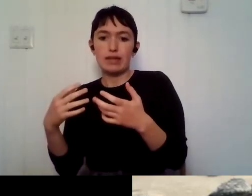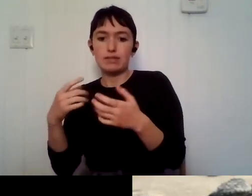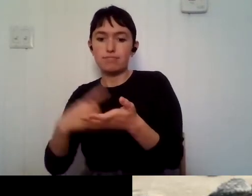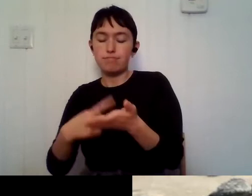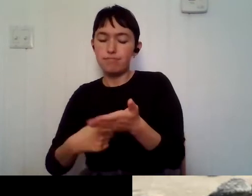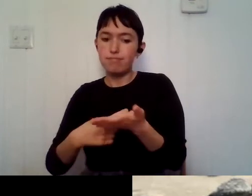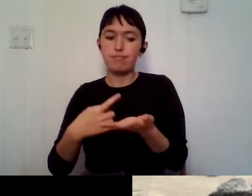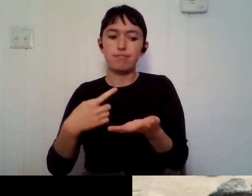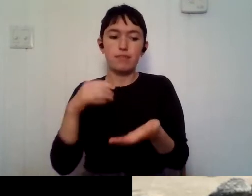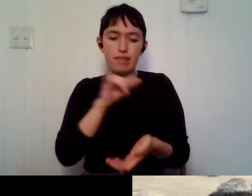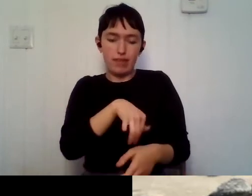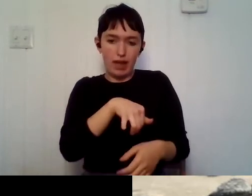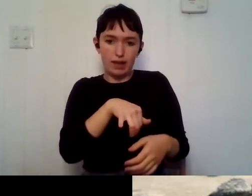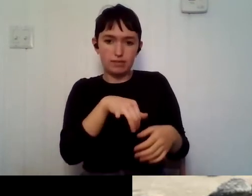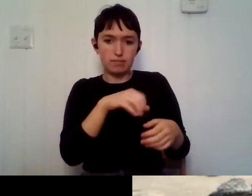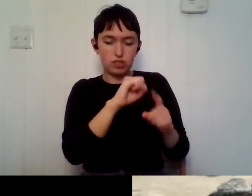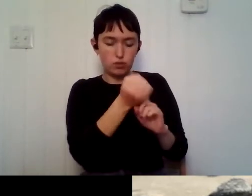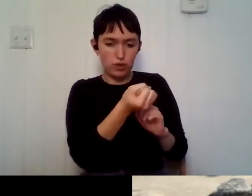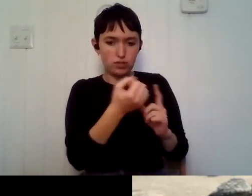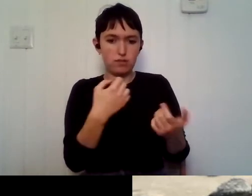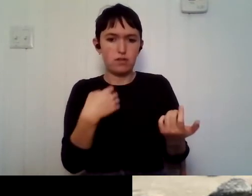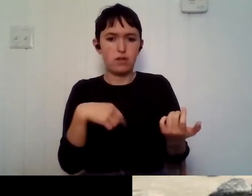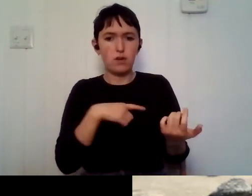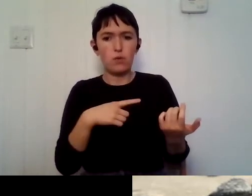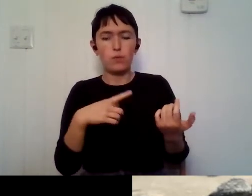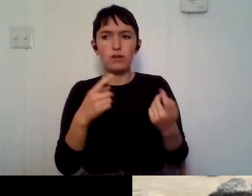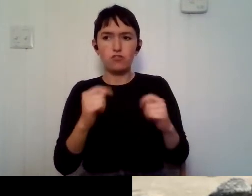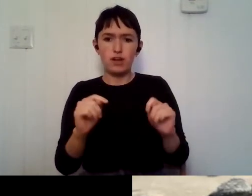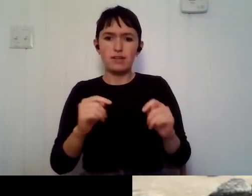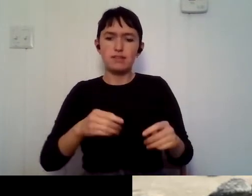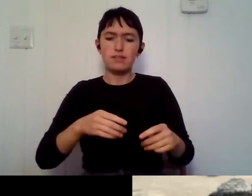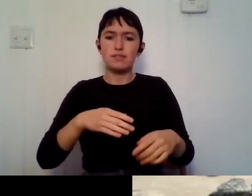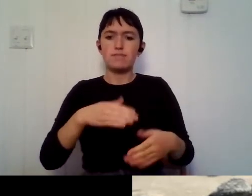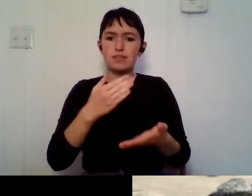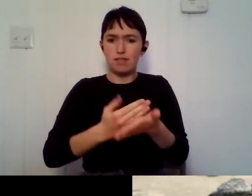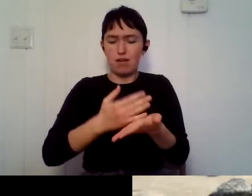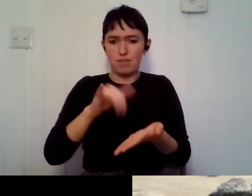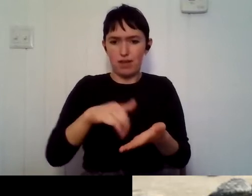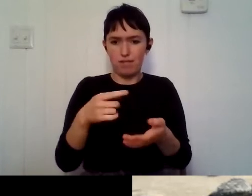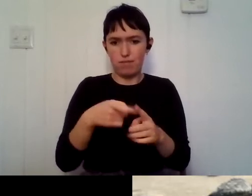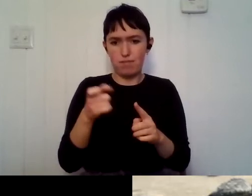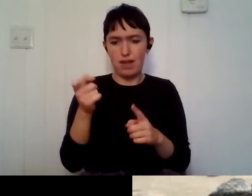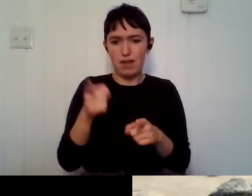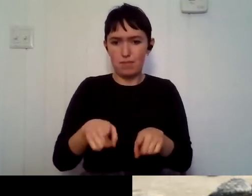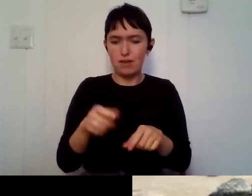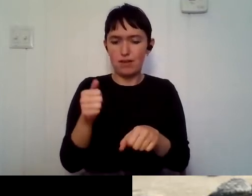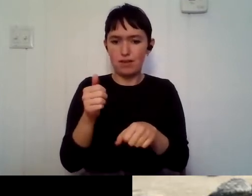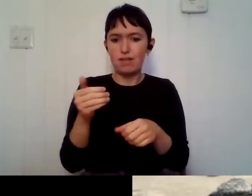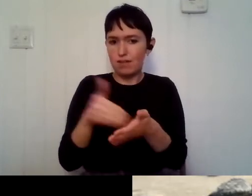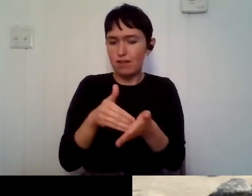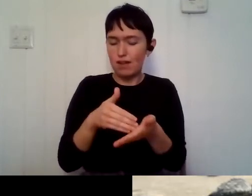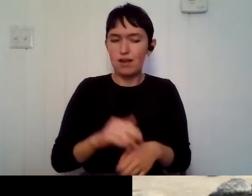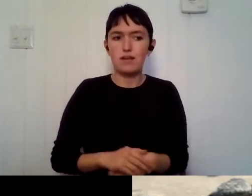here to, um, pretty much like kind of put a stop to make it aware. And also we're here to unite, um,